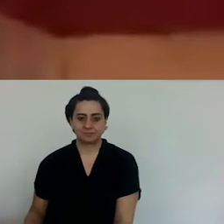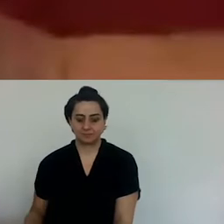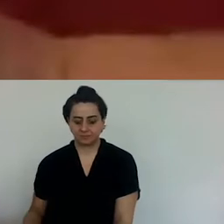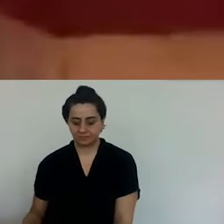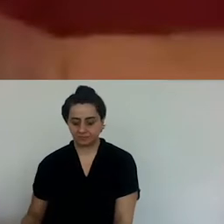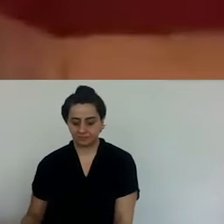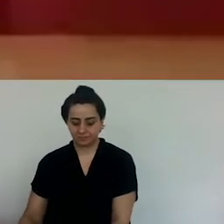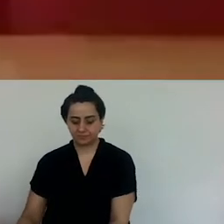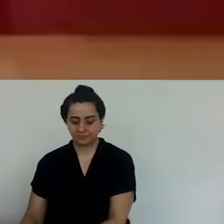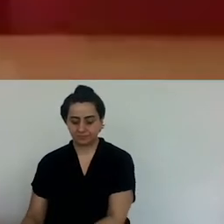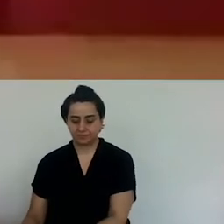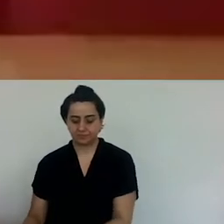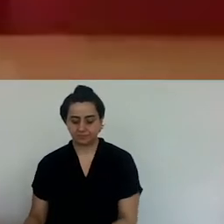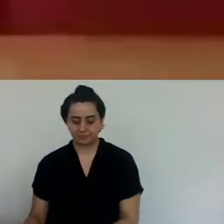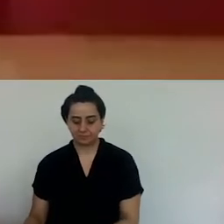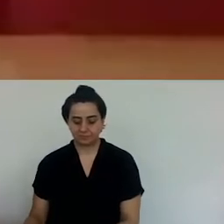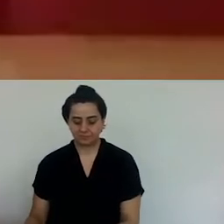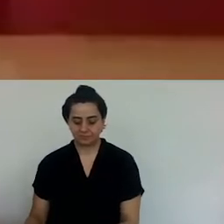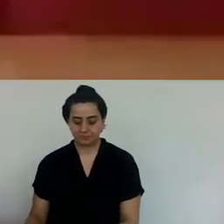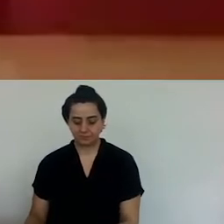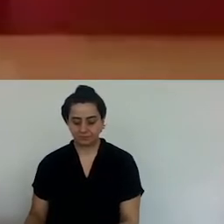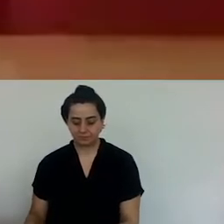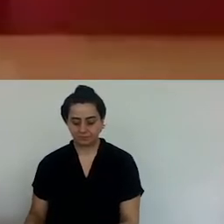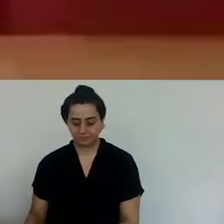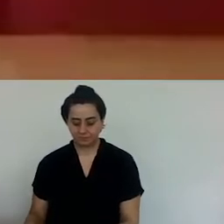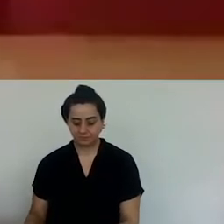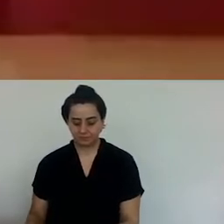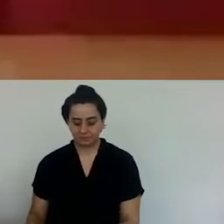heated up or stirred so much.